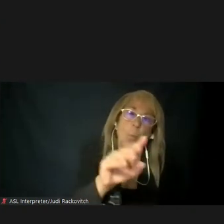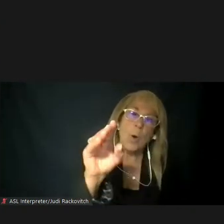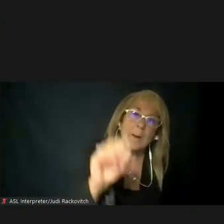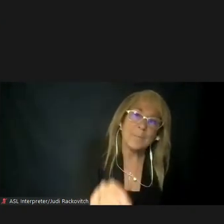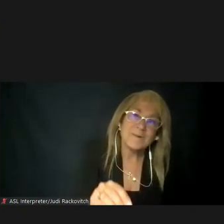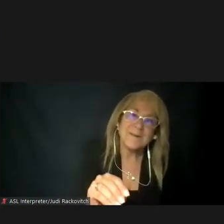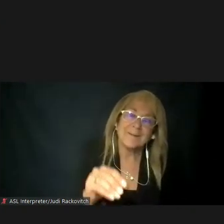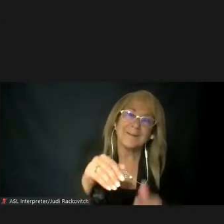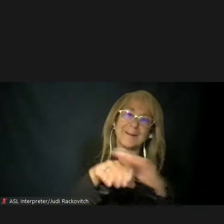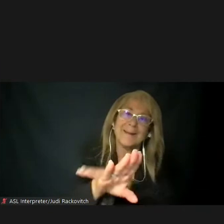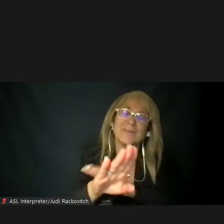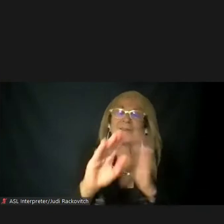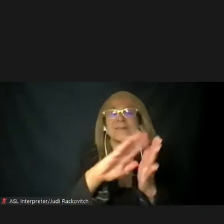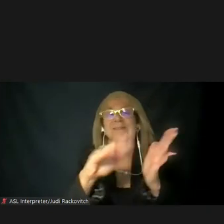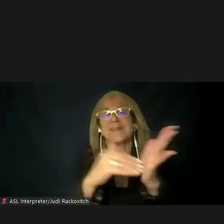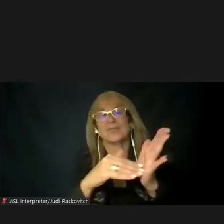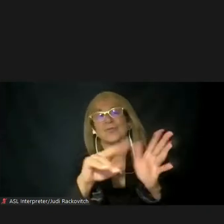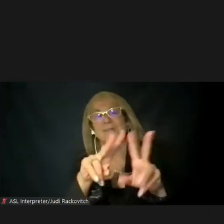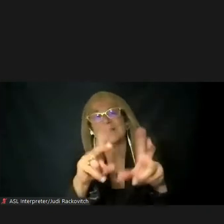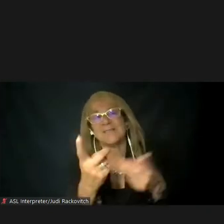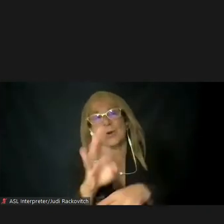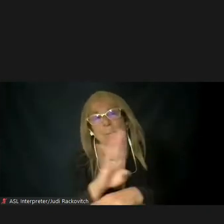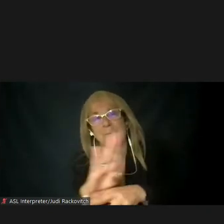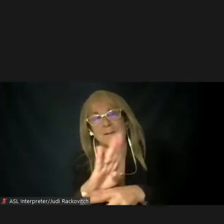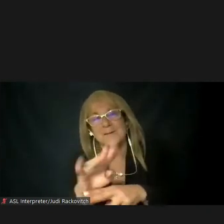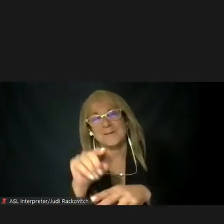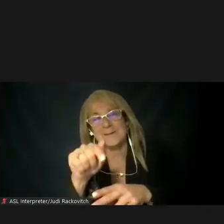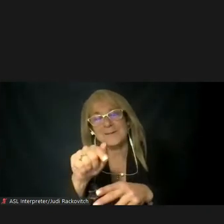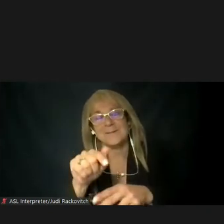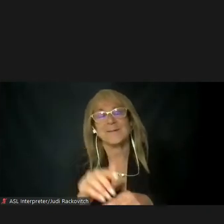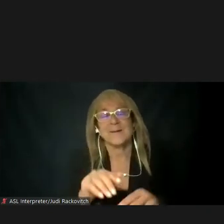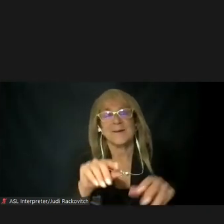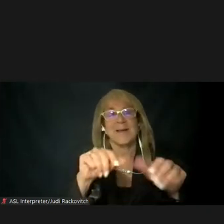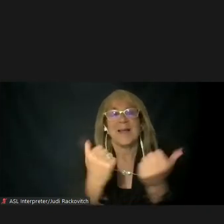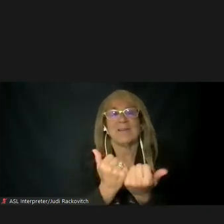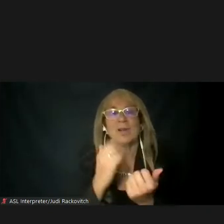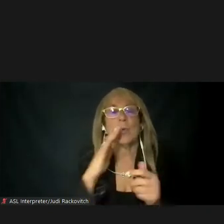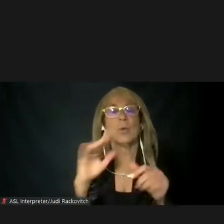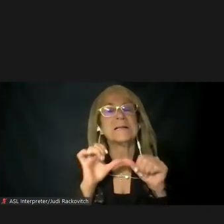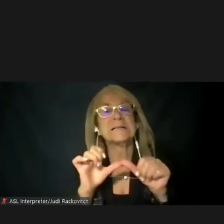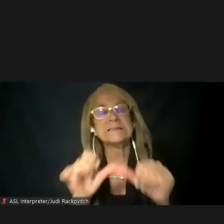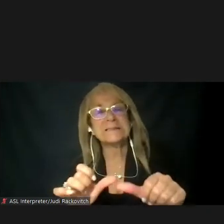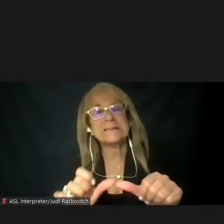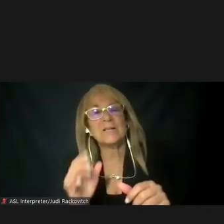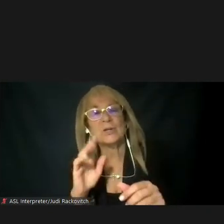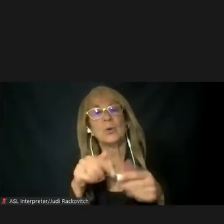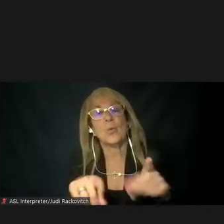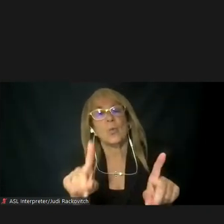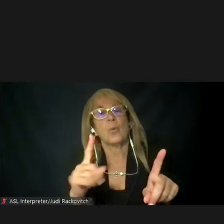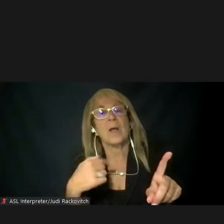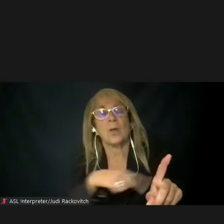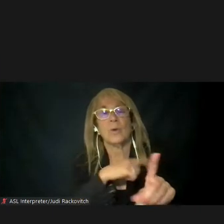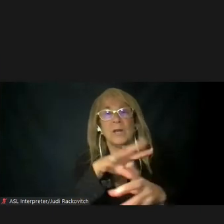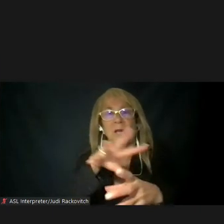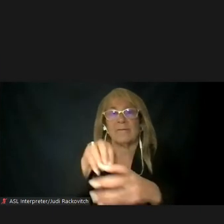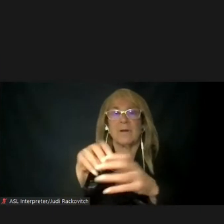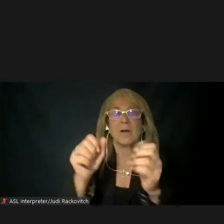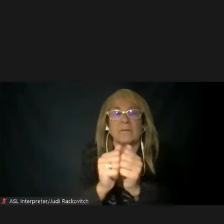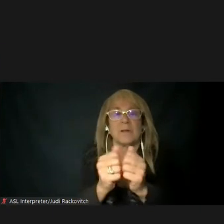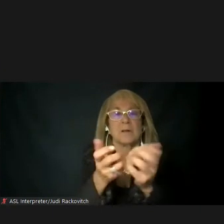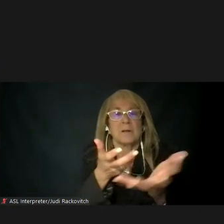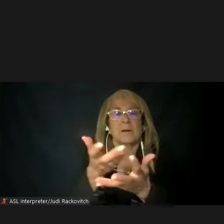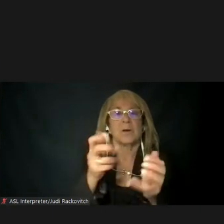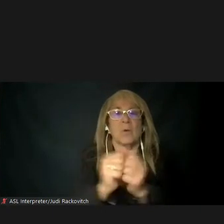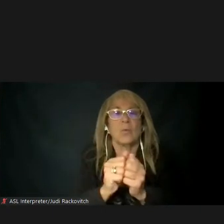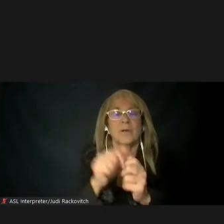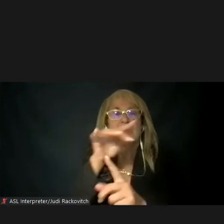morning peak period. We will continue to refine our data and assessment as we engage with members of environmental justice communities. In addition